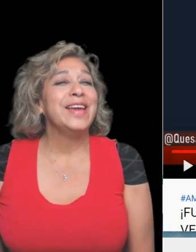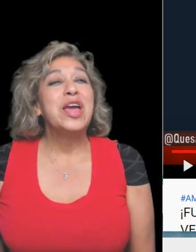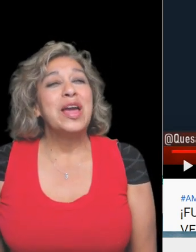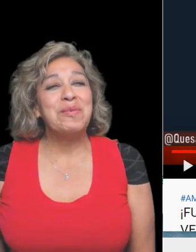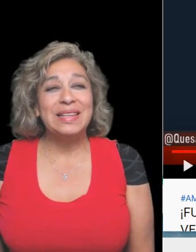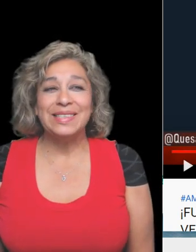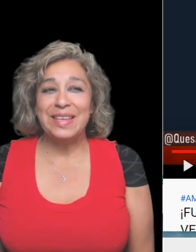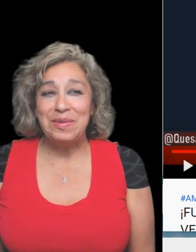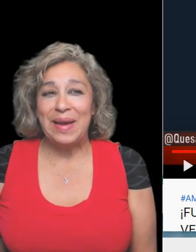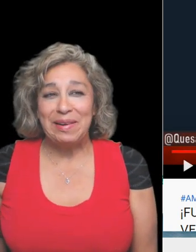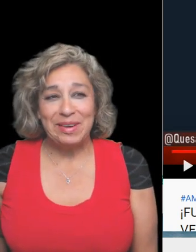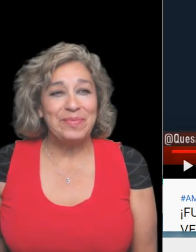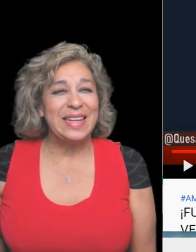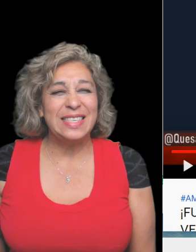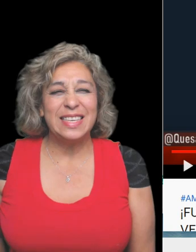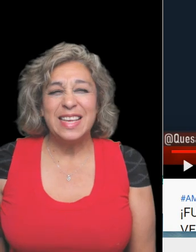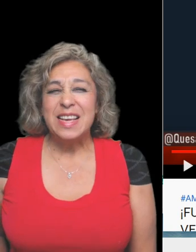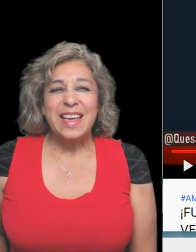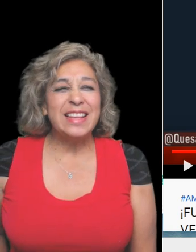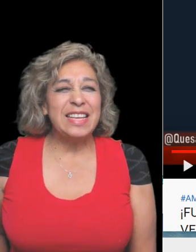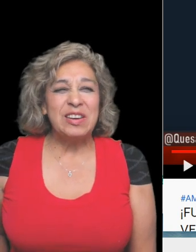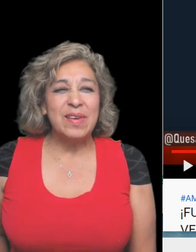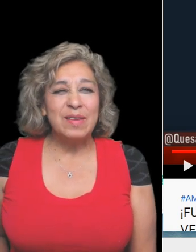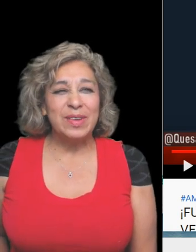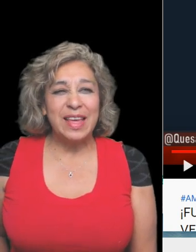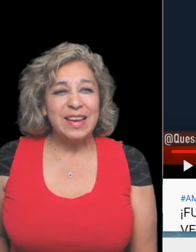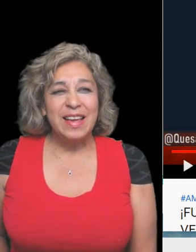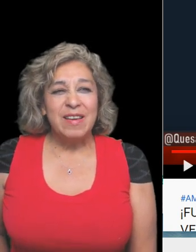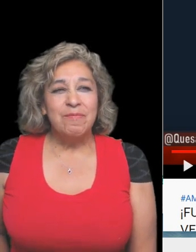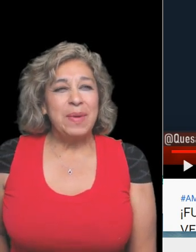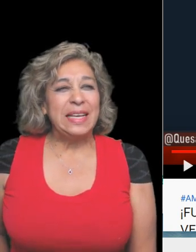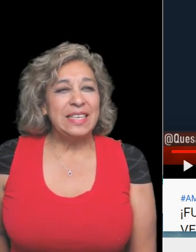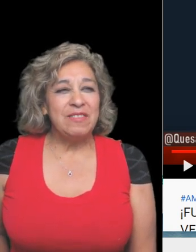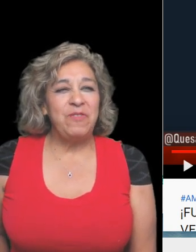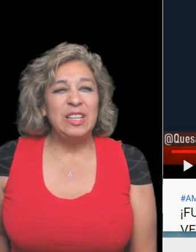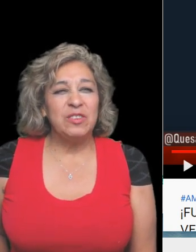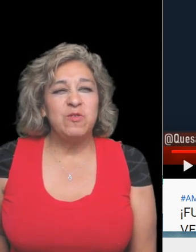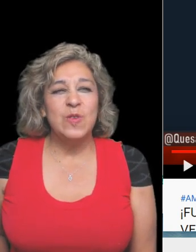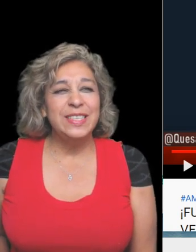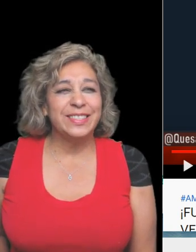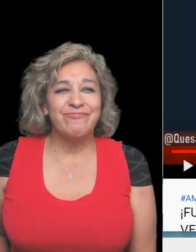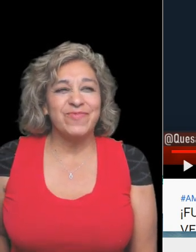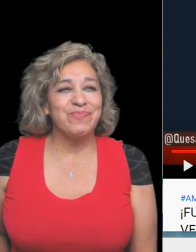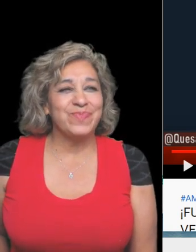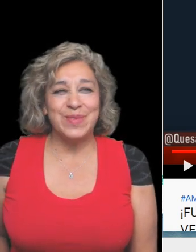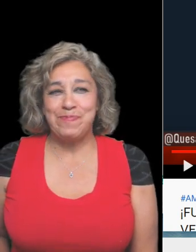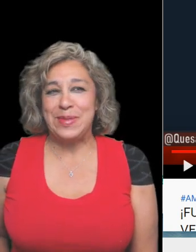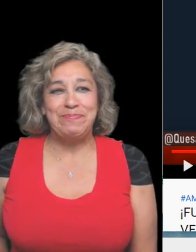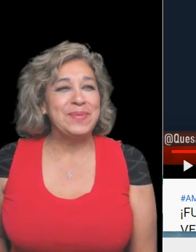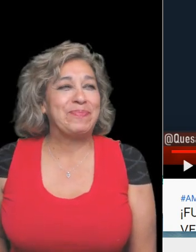He wants to say a bad word, but he says it's incredible that because of the fault of one